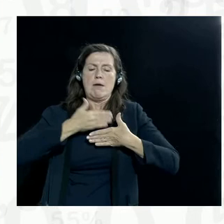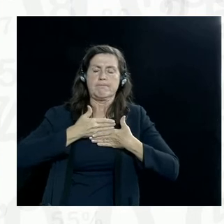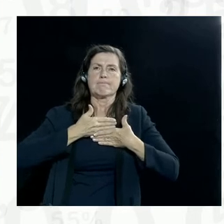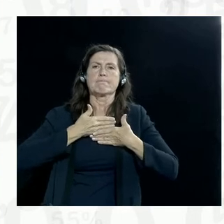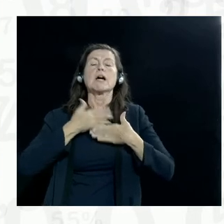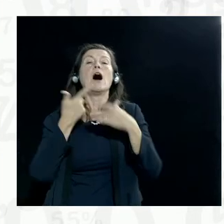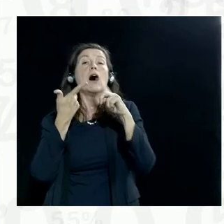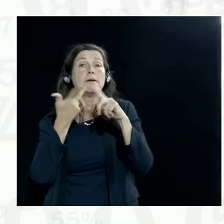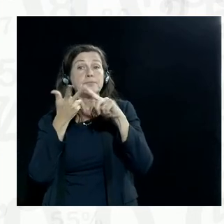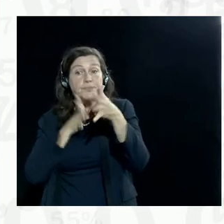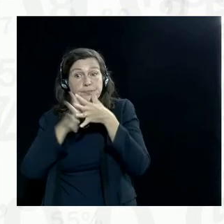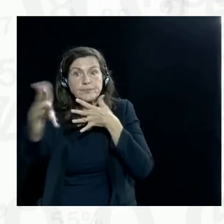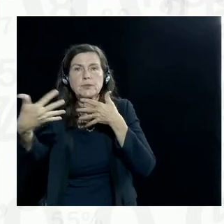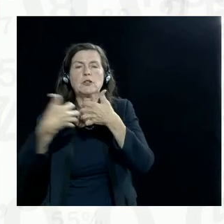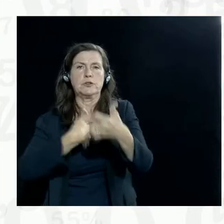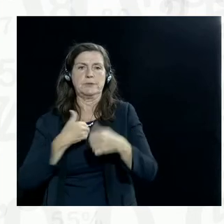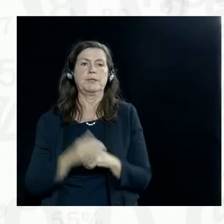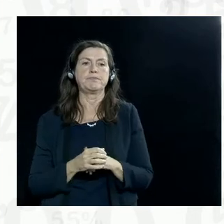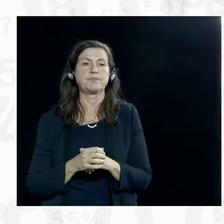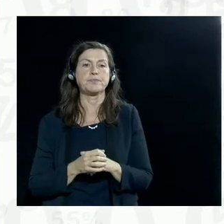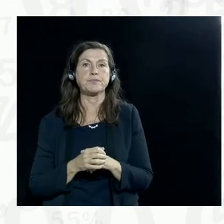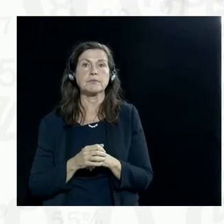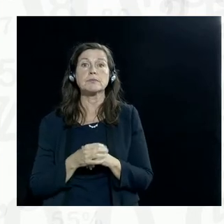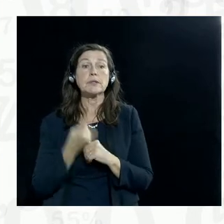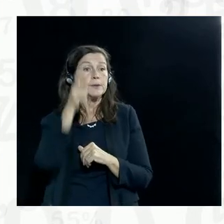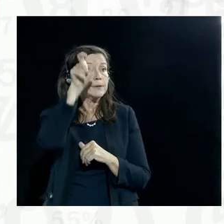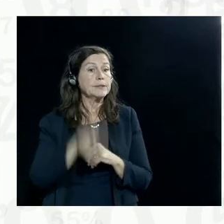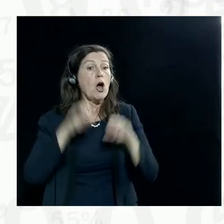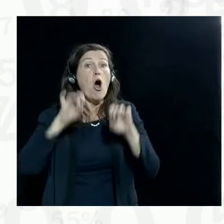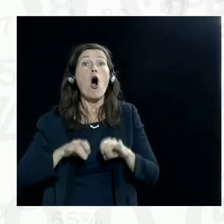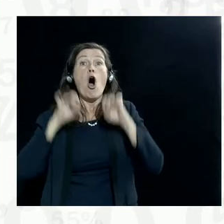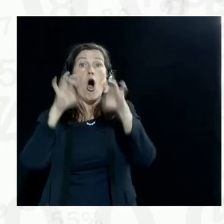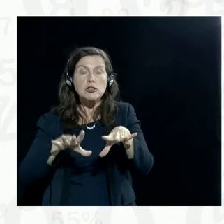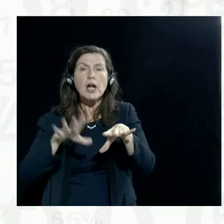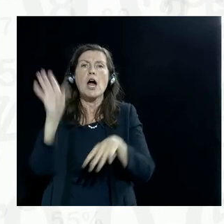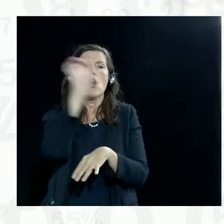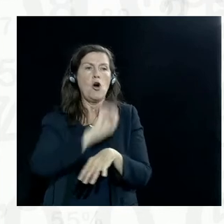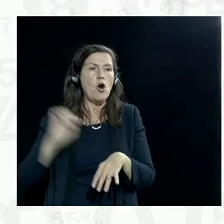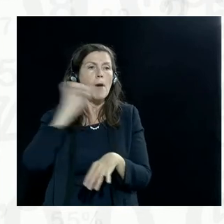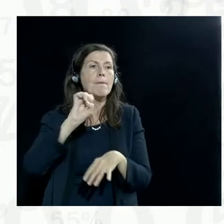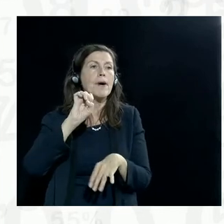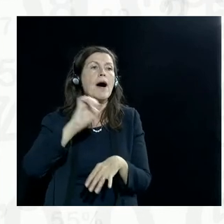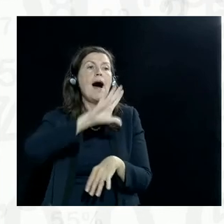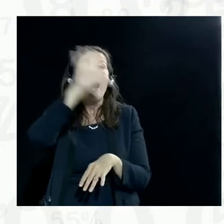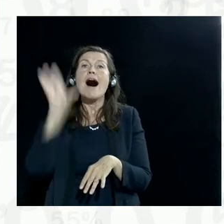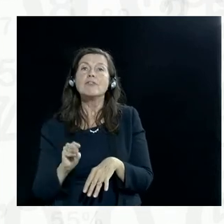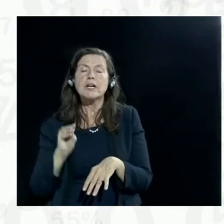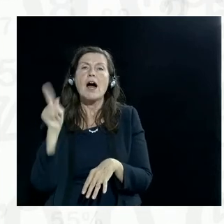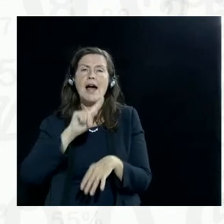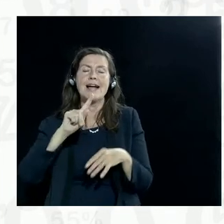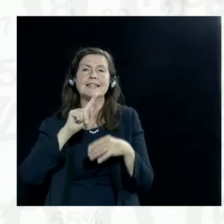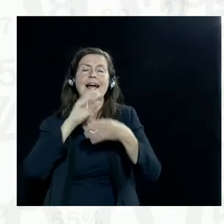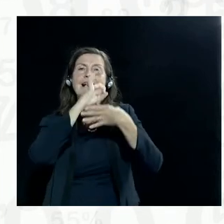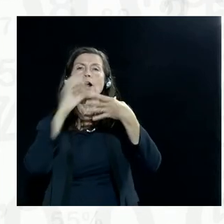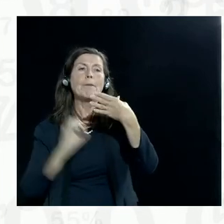archives and records management in Australia, Europe, Africa and the Caribbean. He currently serves as the director